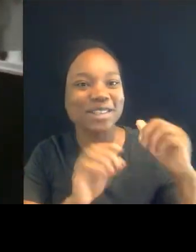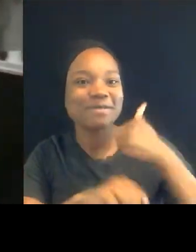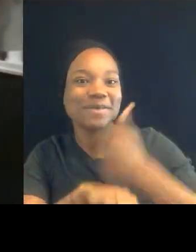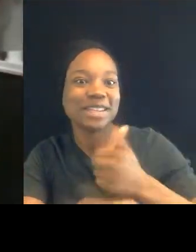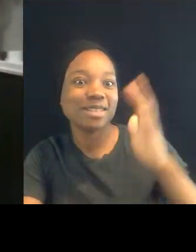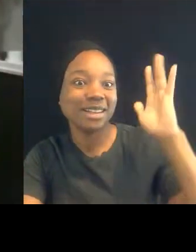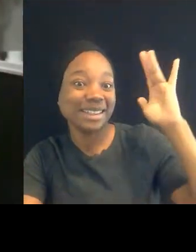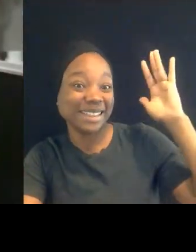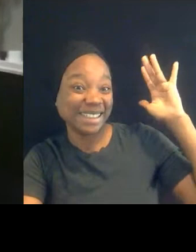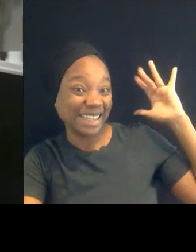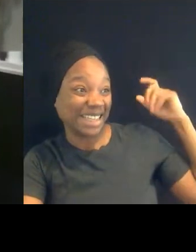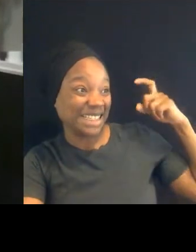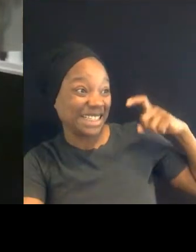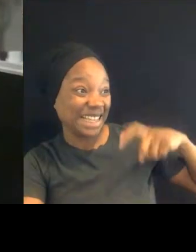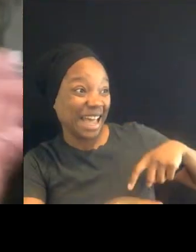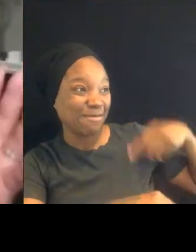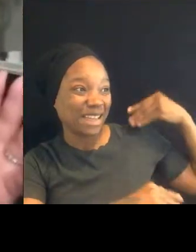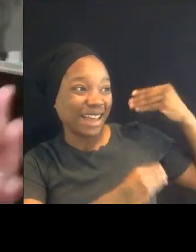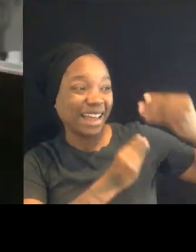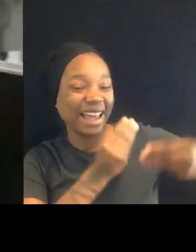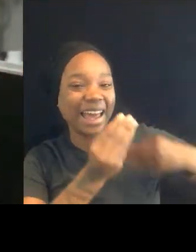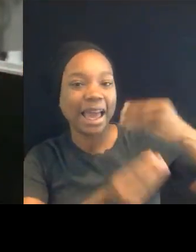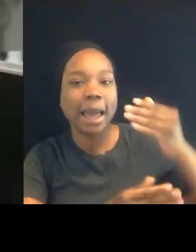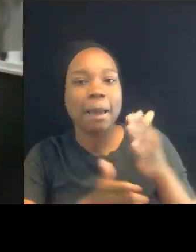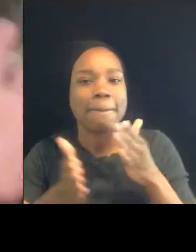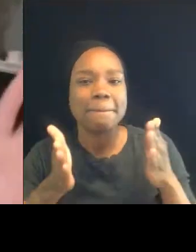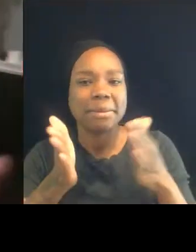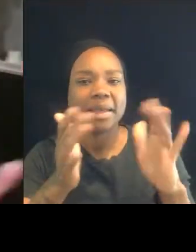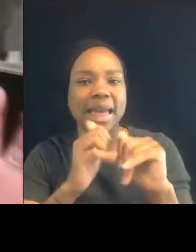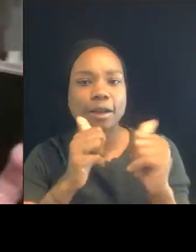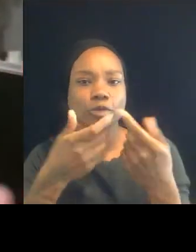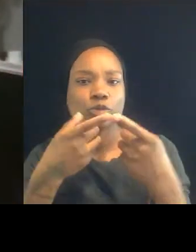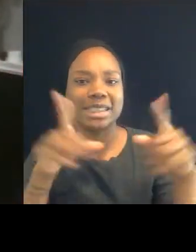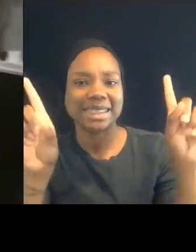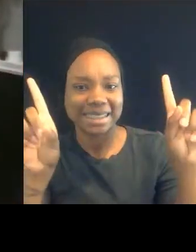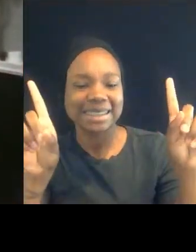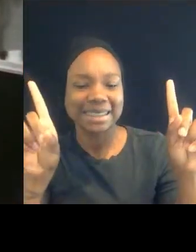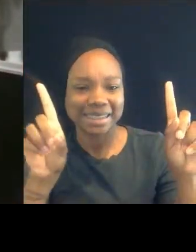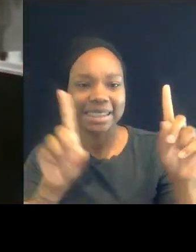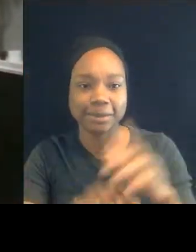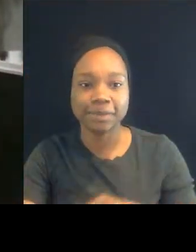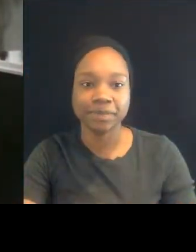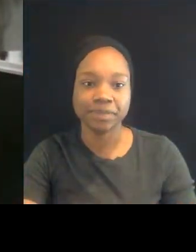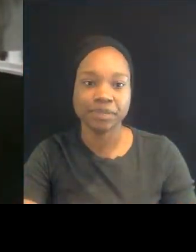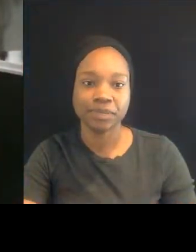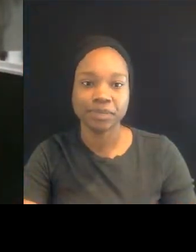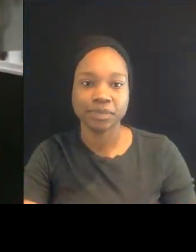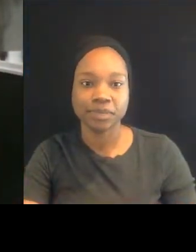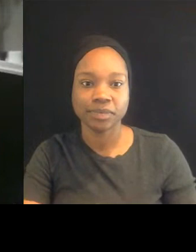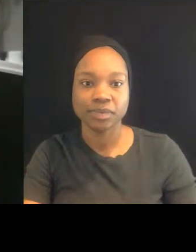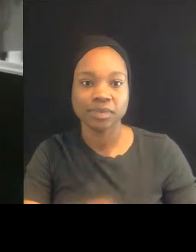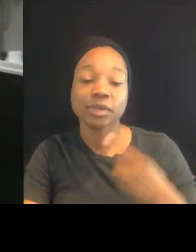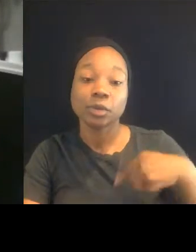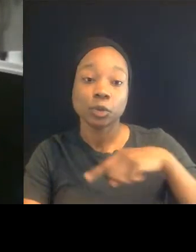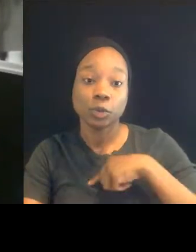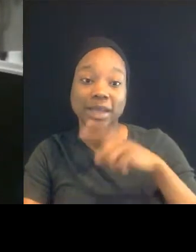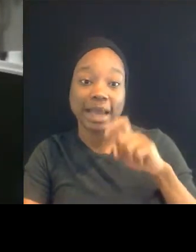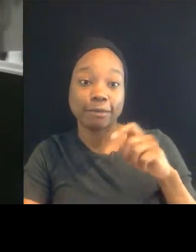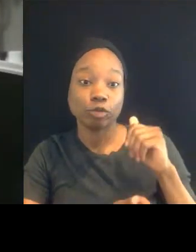on how to do it. It just has to be, you know, we have to filter out the white supremacist patriarchal